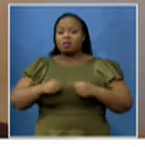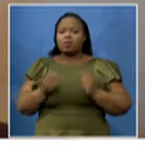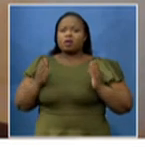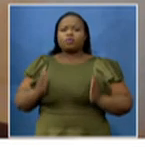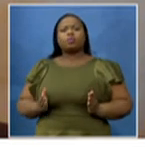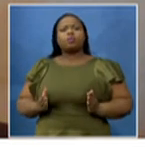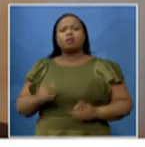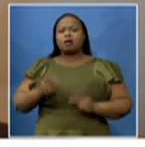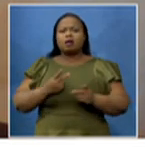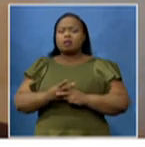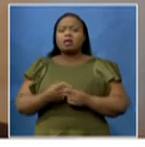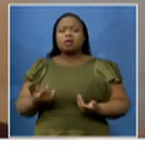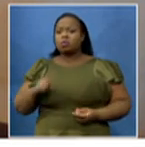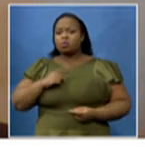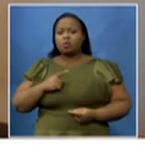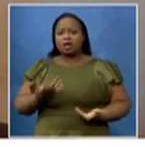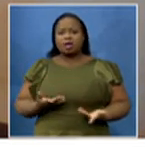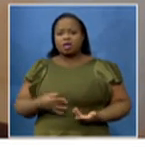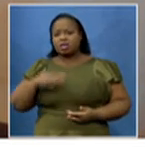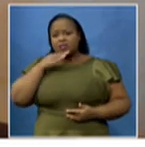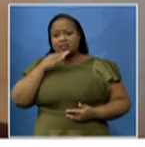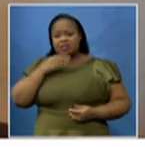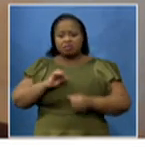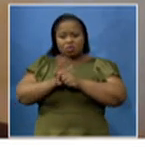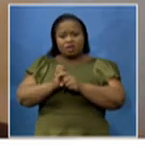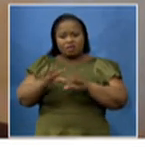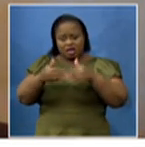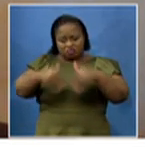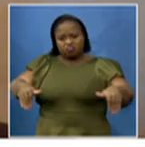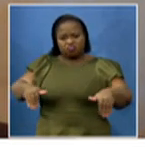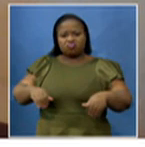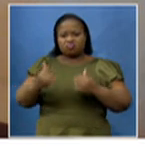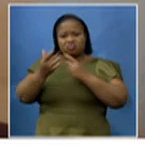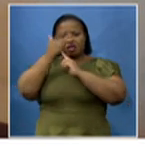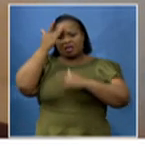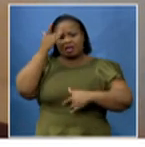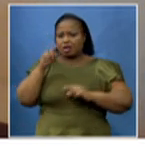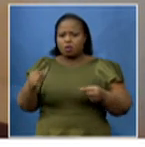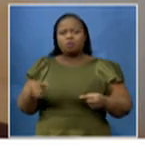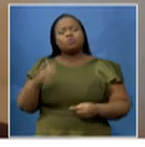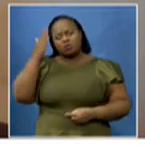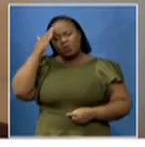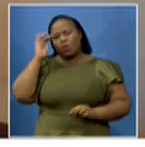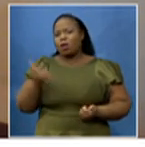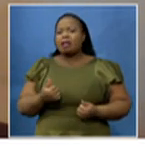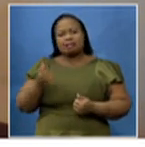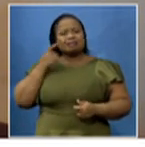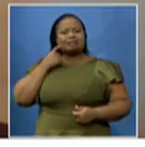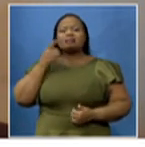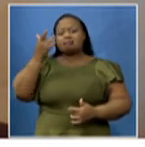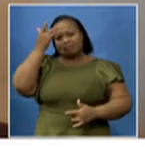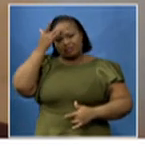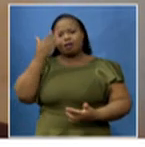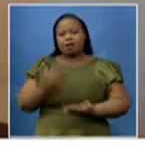we are not immune to the disease COVID-19 at the current moment. But we know when we go there, if we do our best, if we are supported,